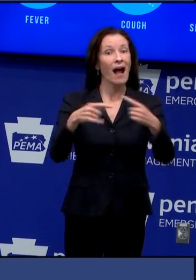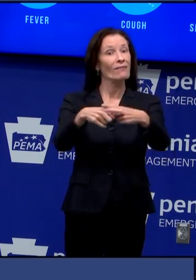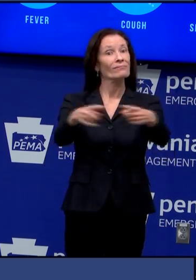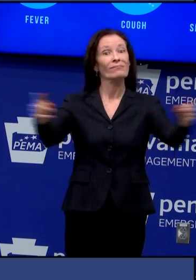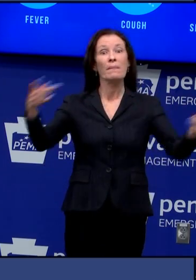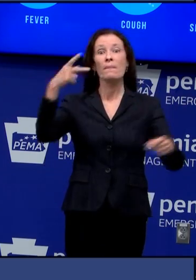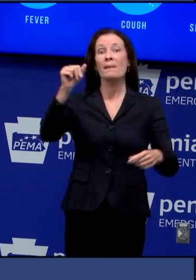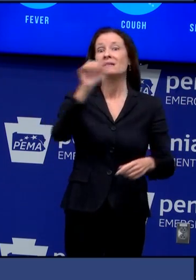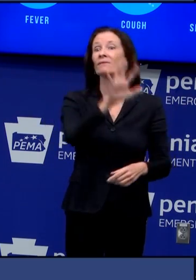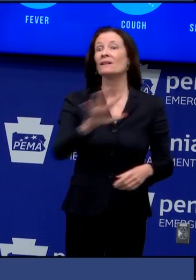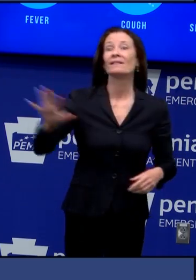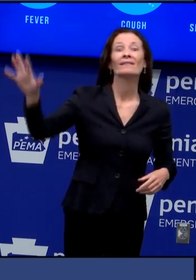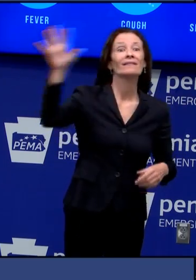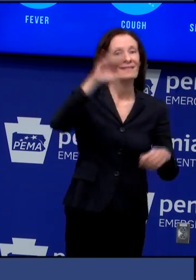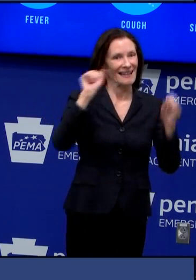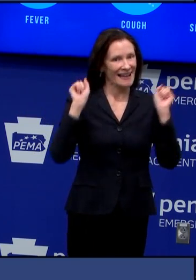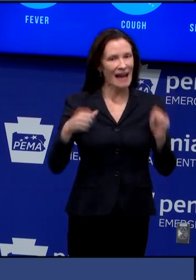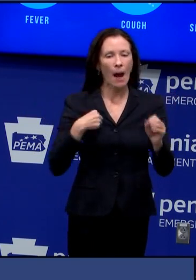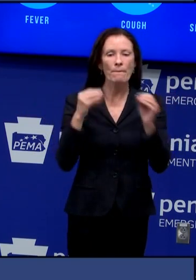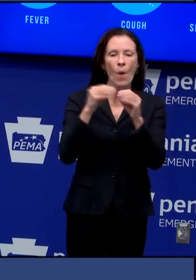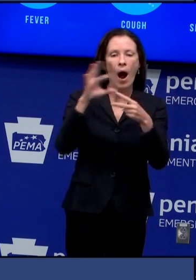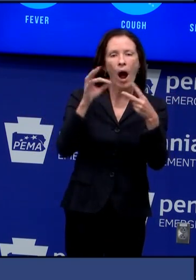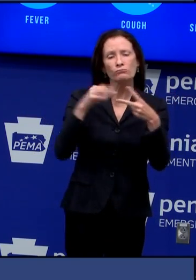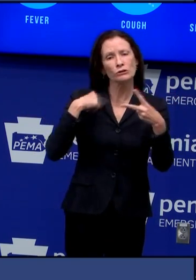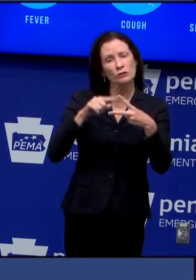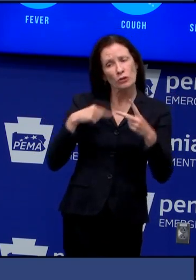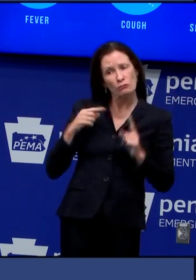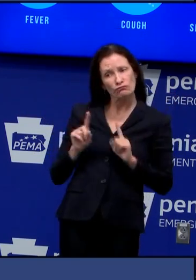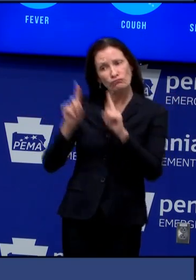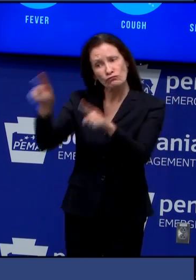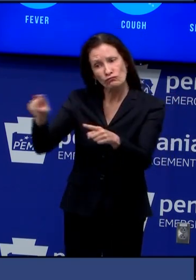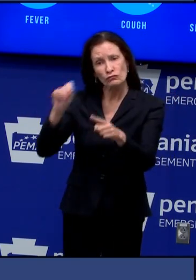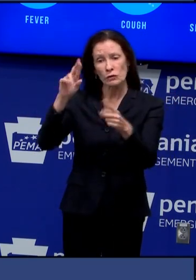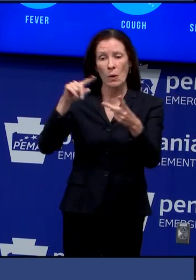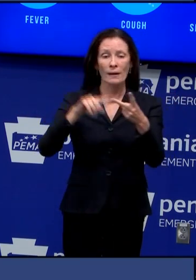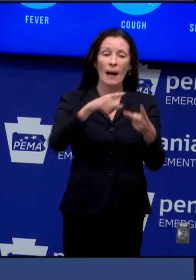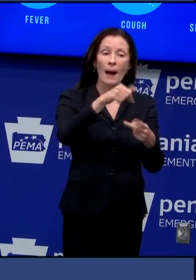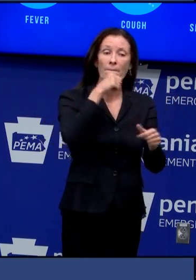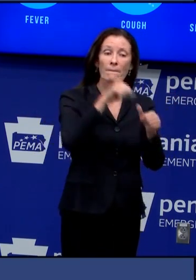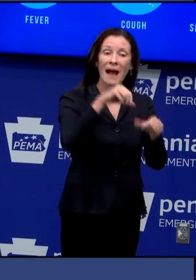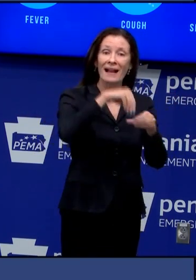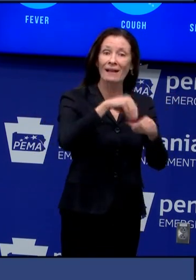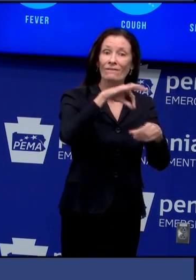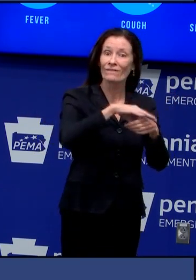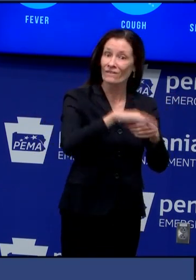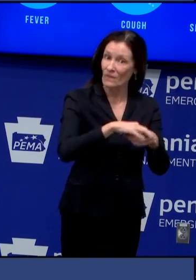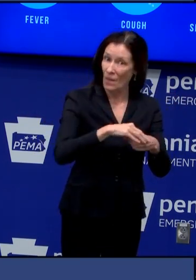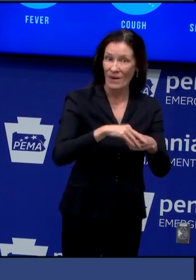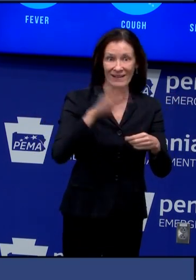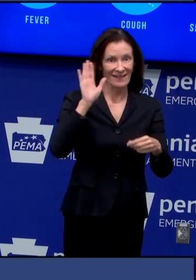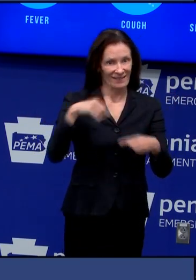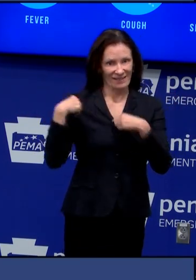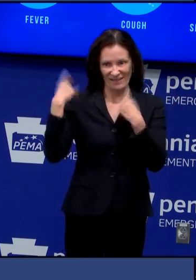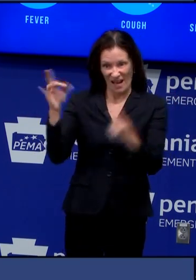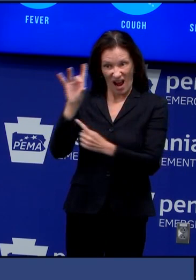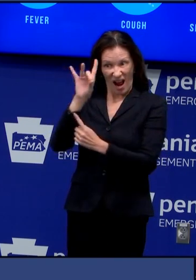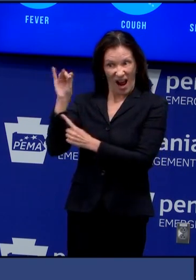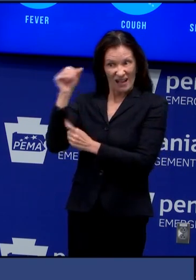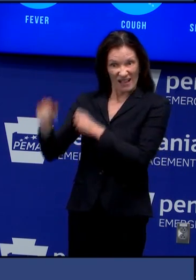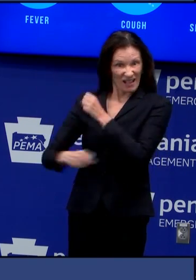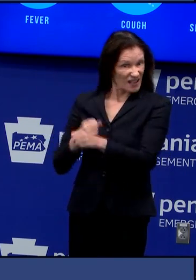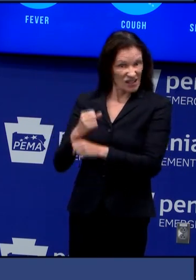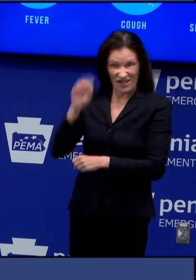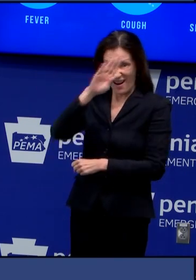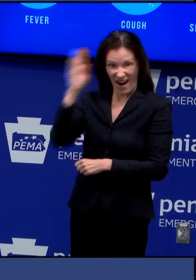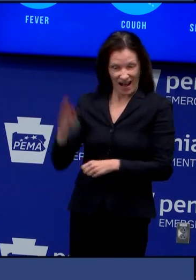goodness one of those options was vote by mail without having to provide a reason or excuse and as Governor Wolf said at the time we did